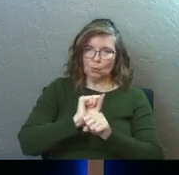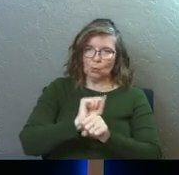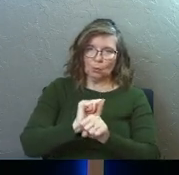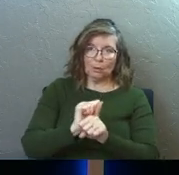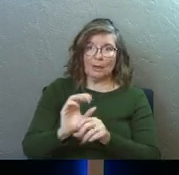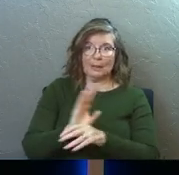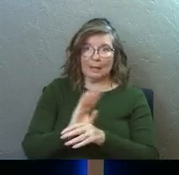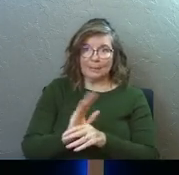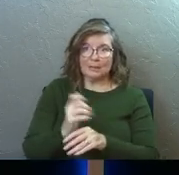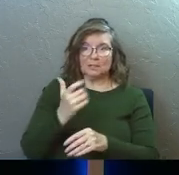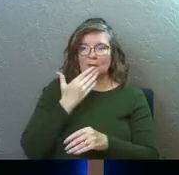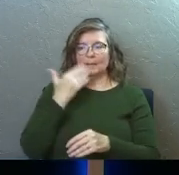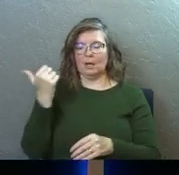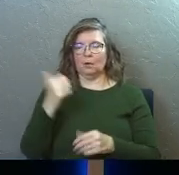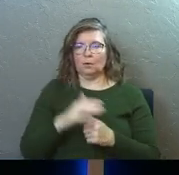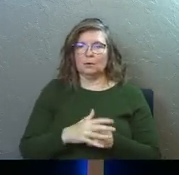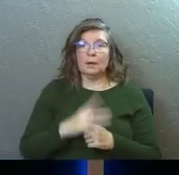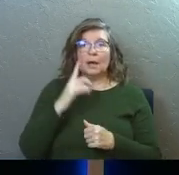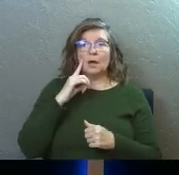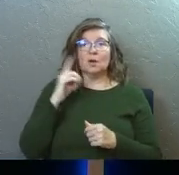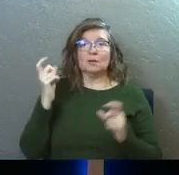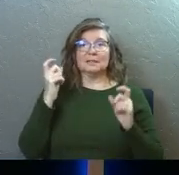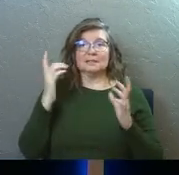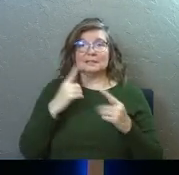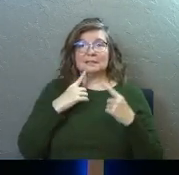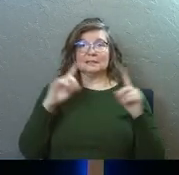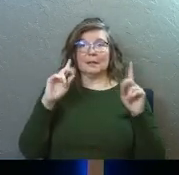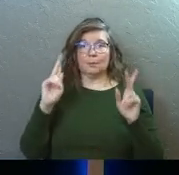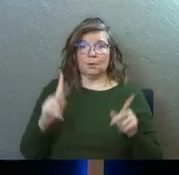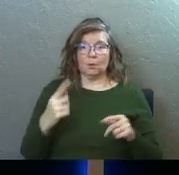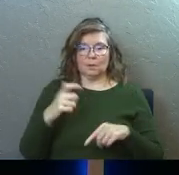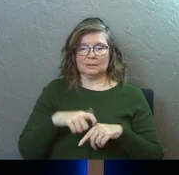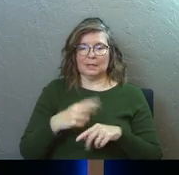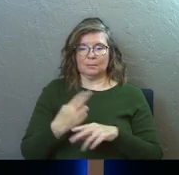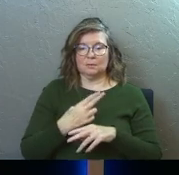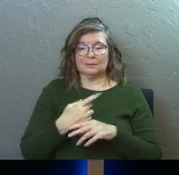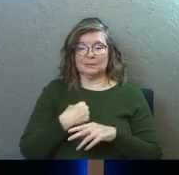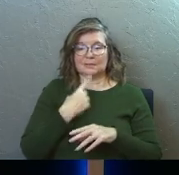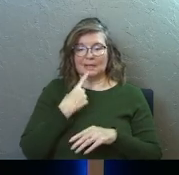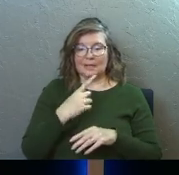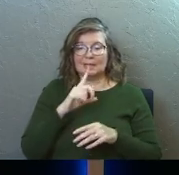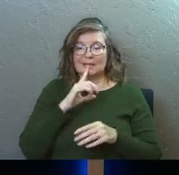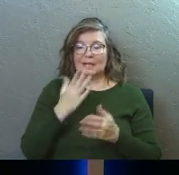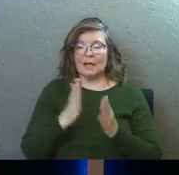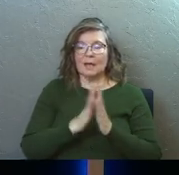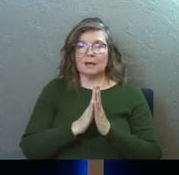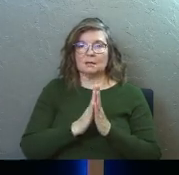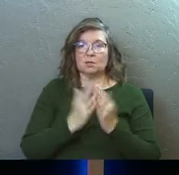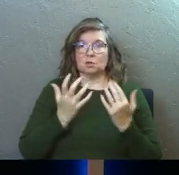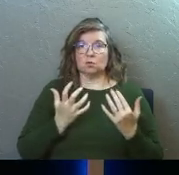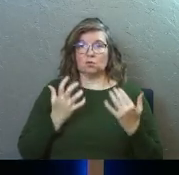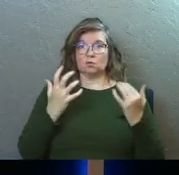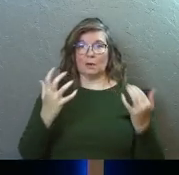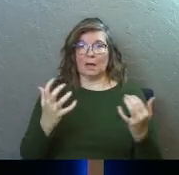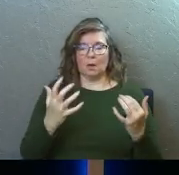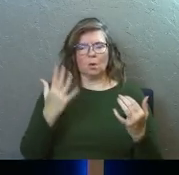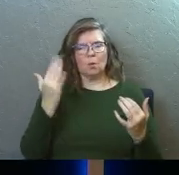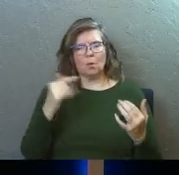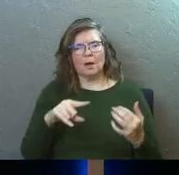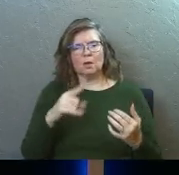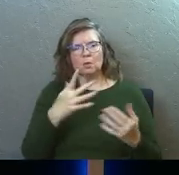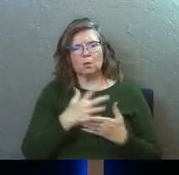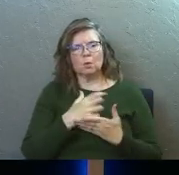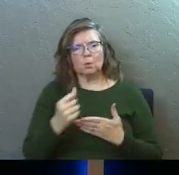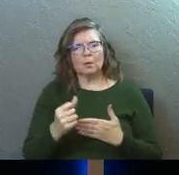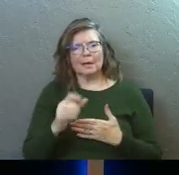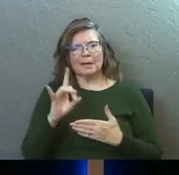working. The busier, the better. I heard a celebrity one time, he used his platform to say, he asked the crowd that he was speaking to, why are